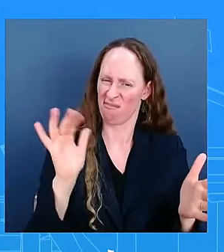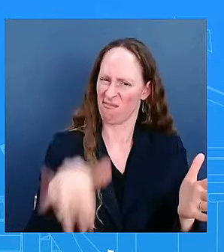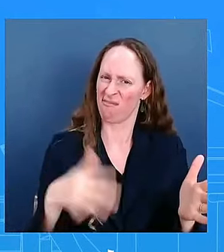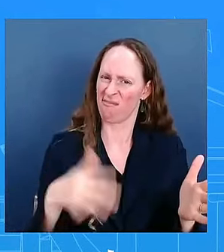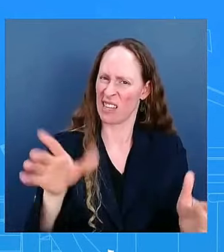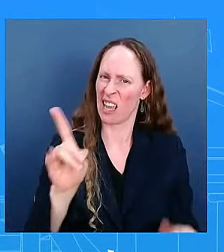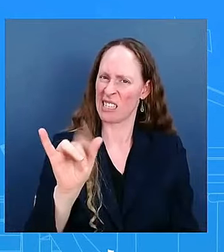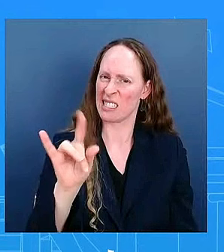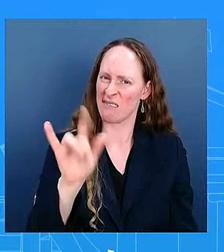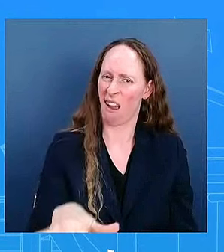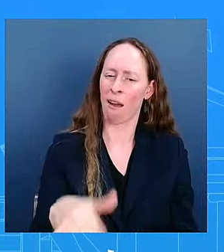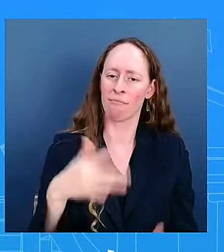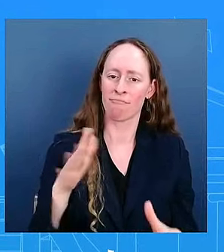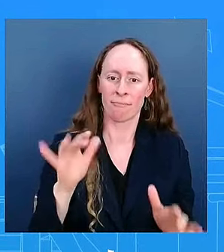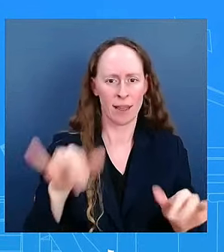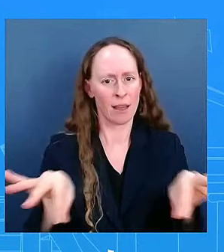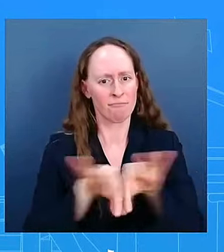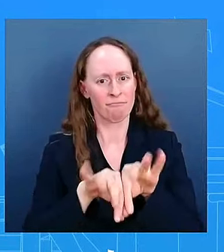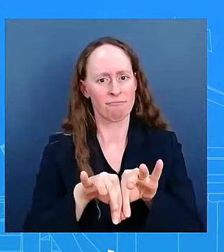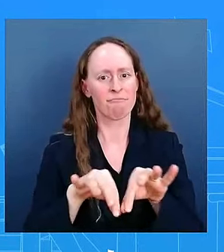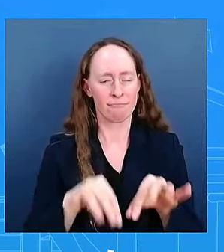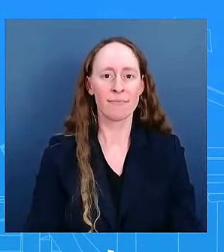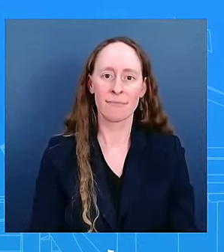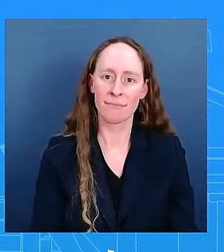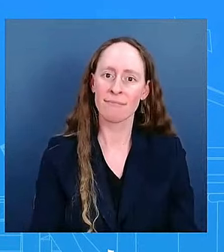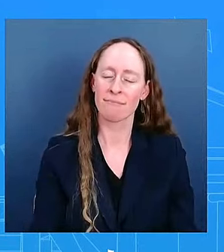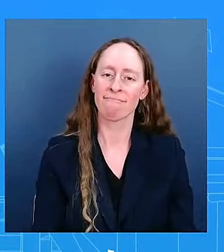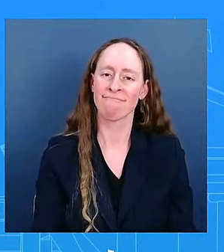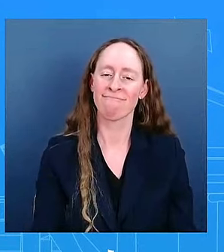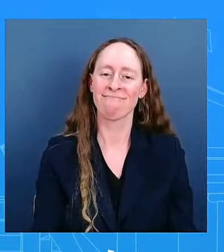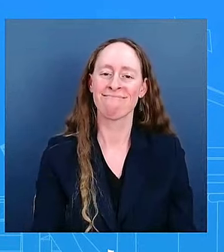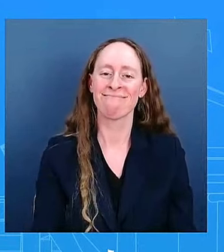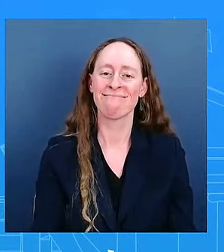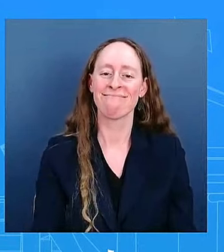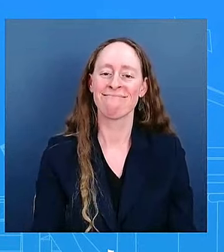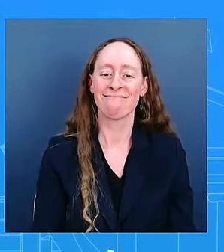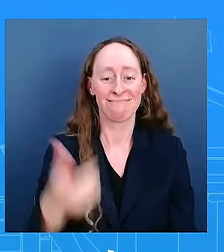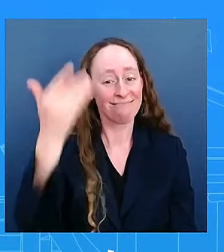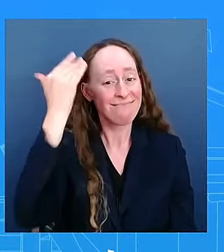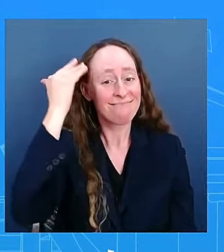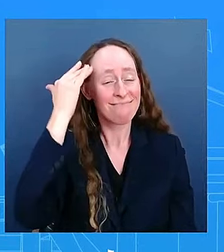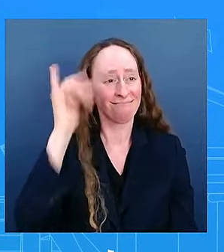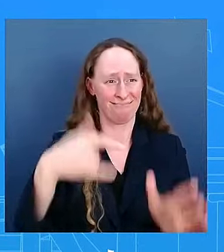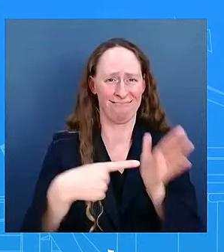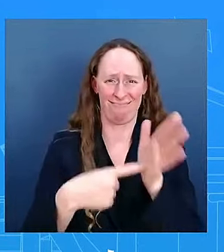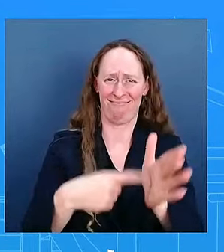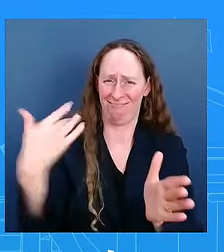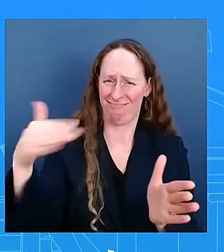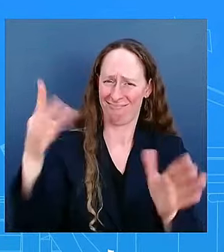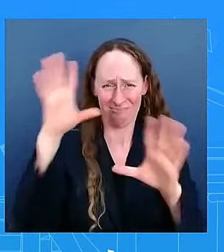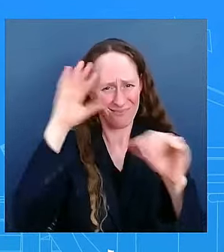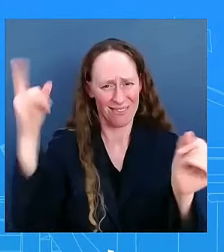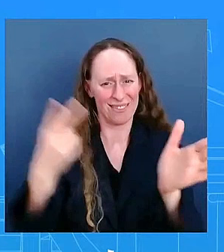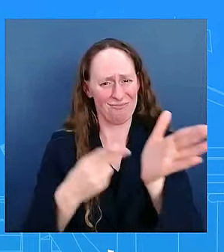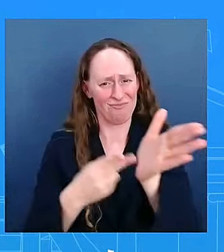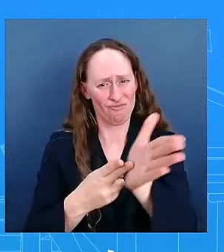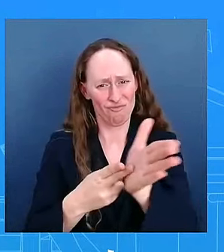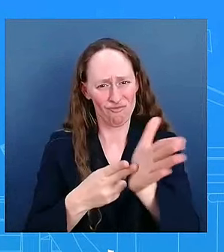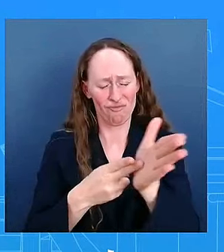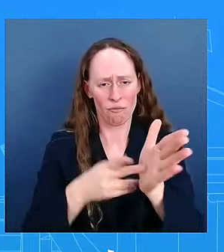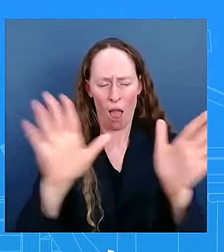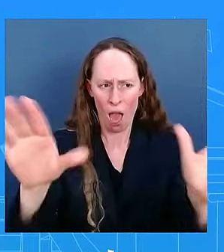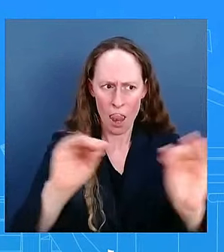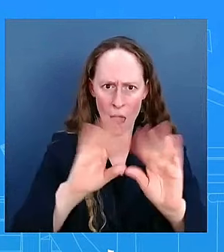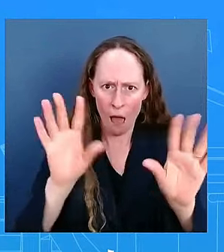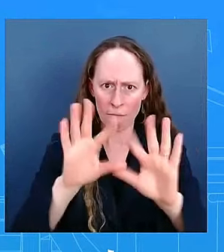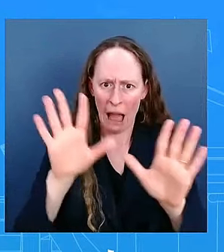think is important. And I think that shows the integrity of this President to want to make sure that, hey, I want to make really clear I was